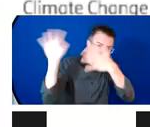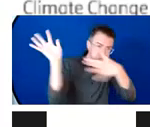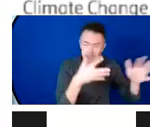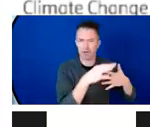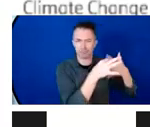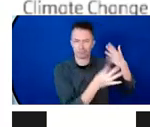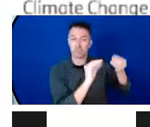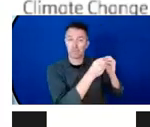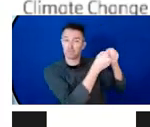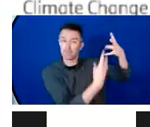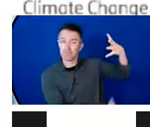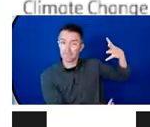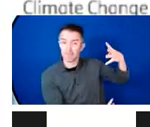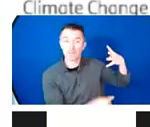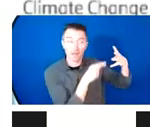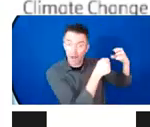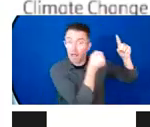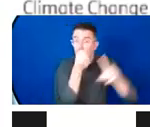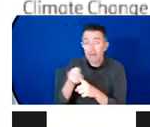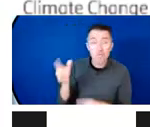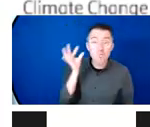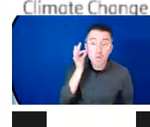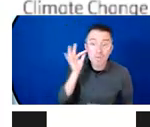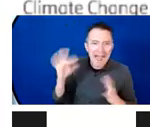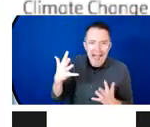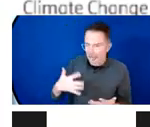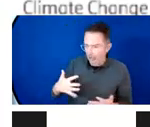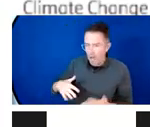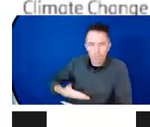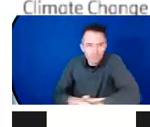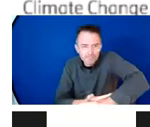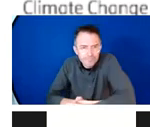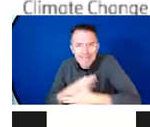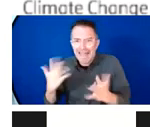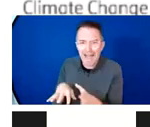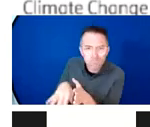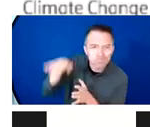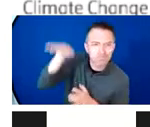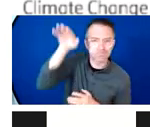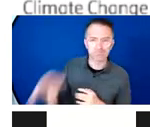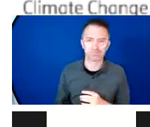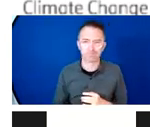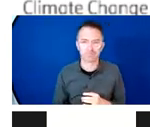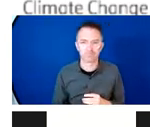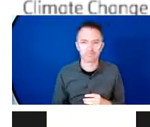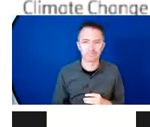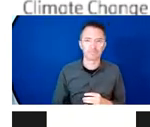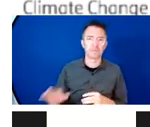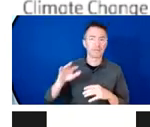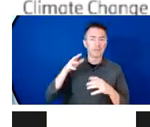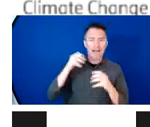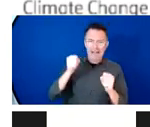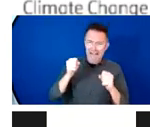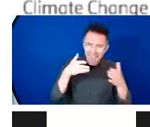access to essential services, including sexual and reproductive health services. This